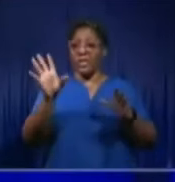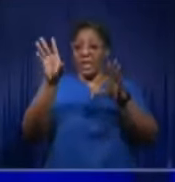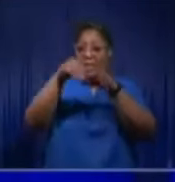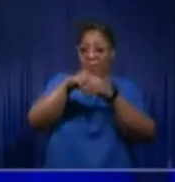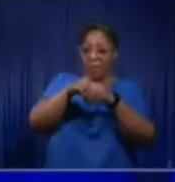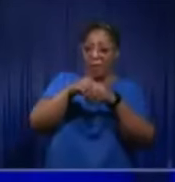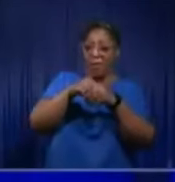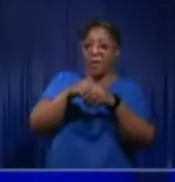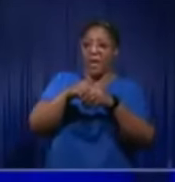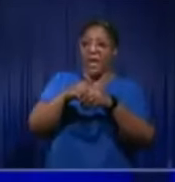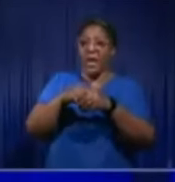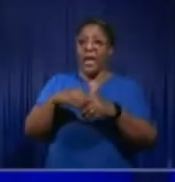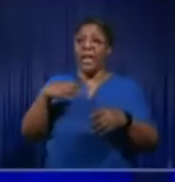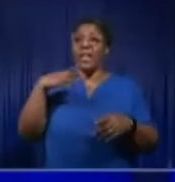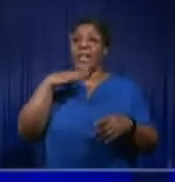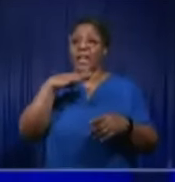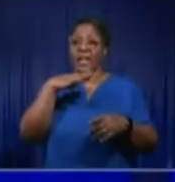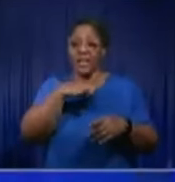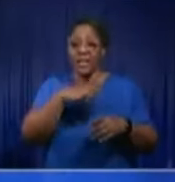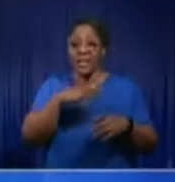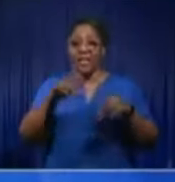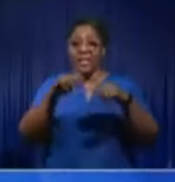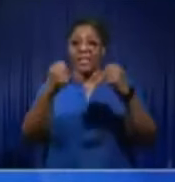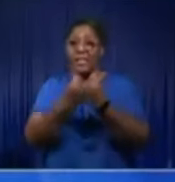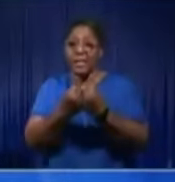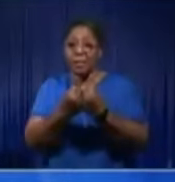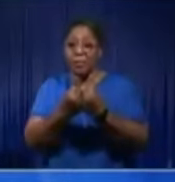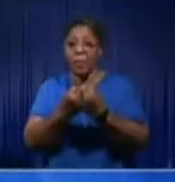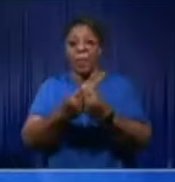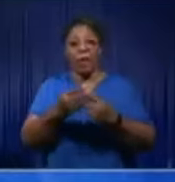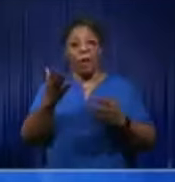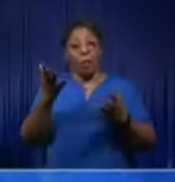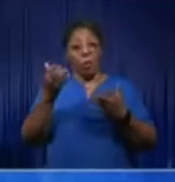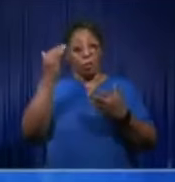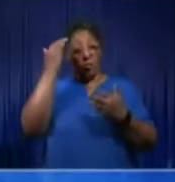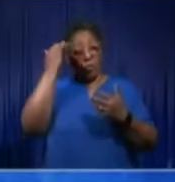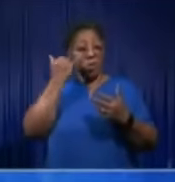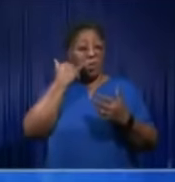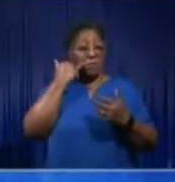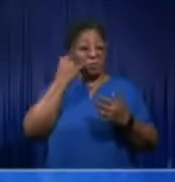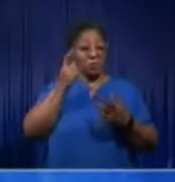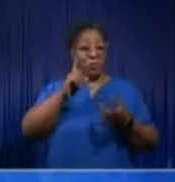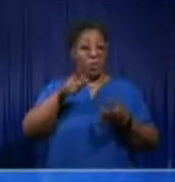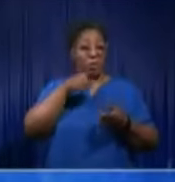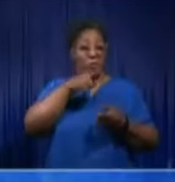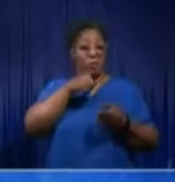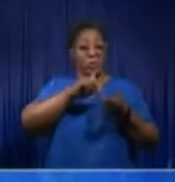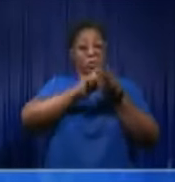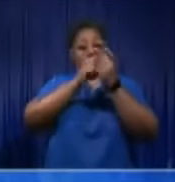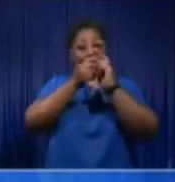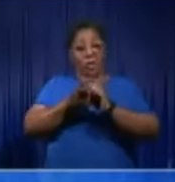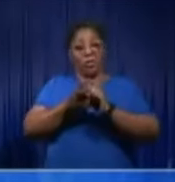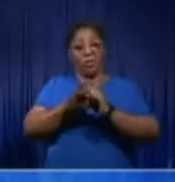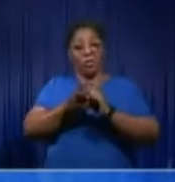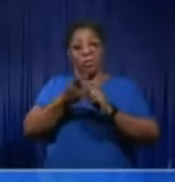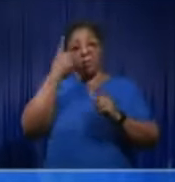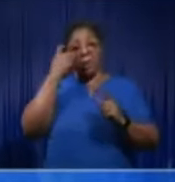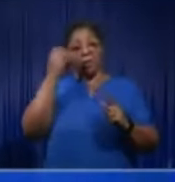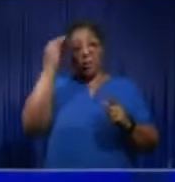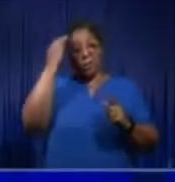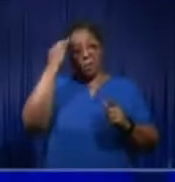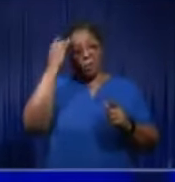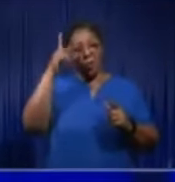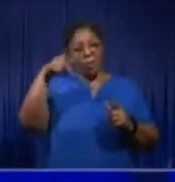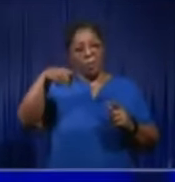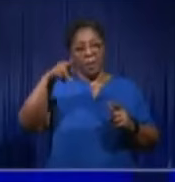know is that she has sold out to the deception. Because tonight, I know that the People's National Party remains that